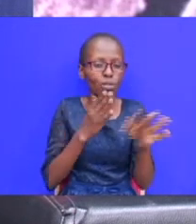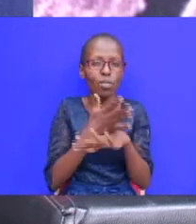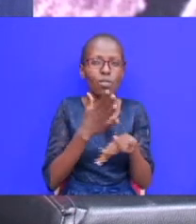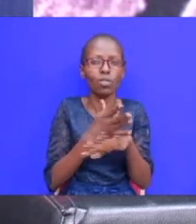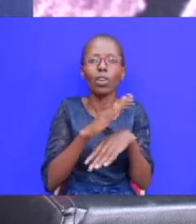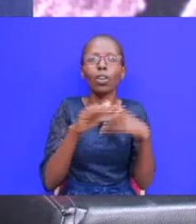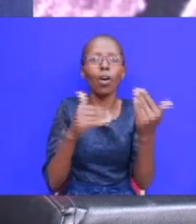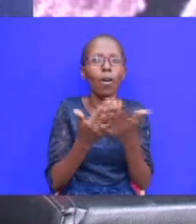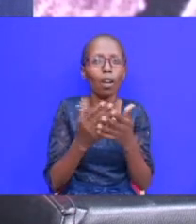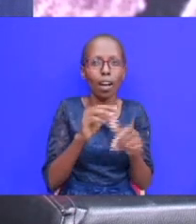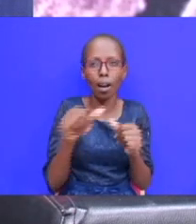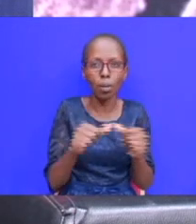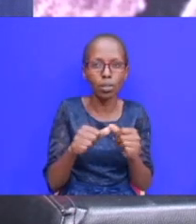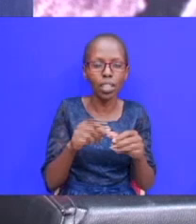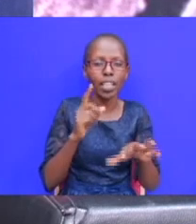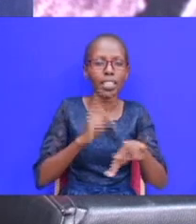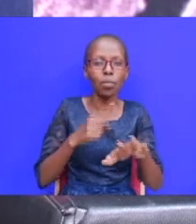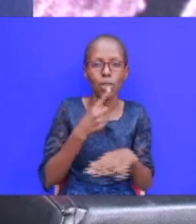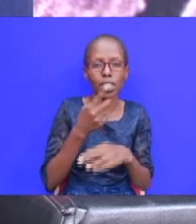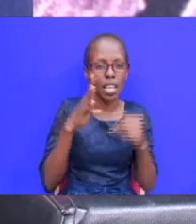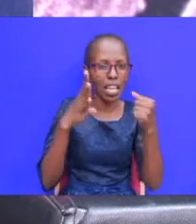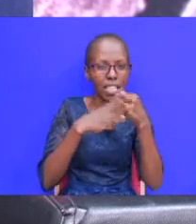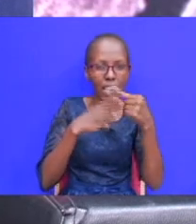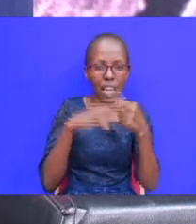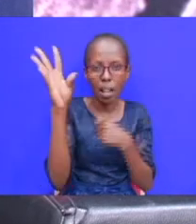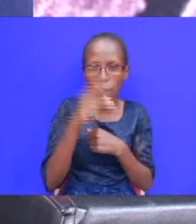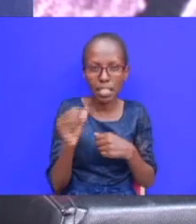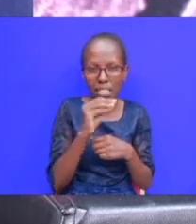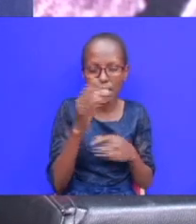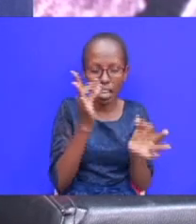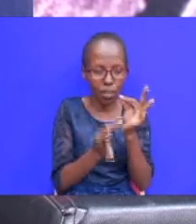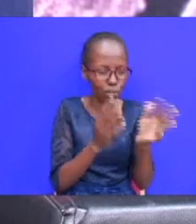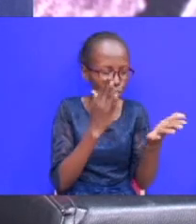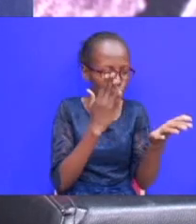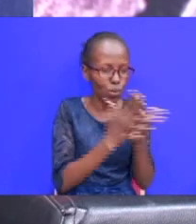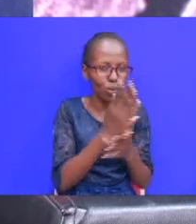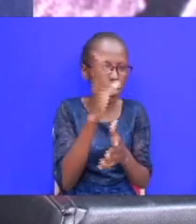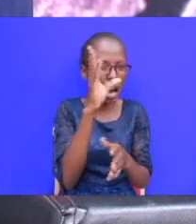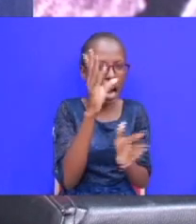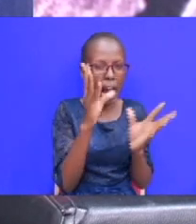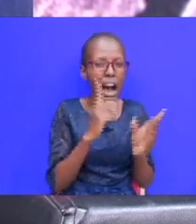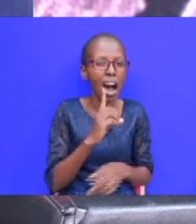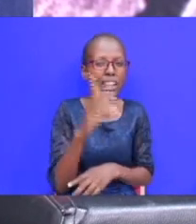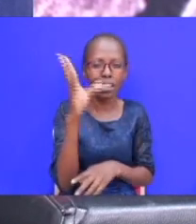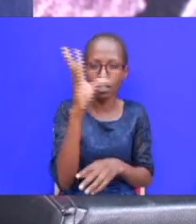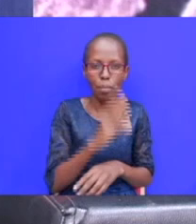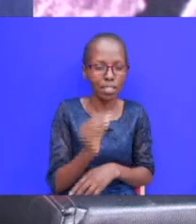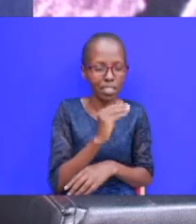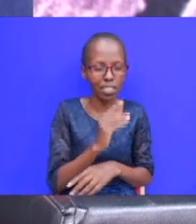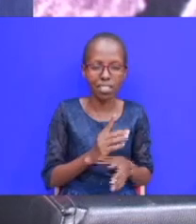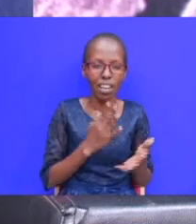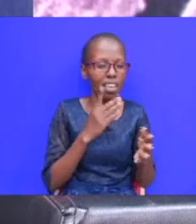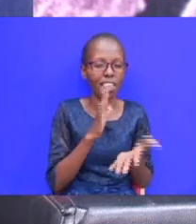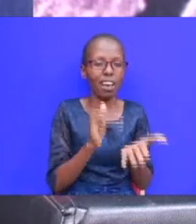but it is as we've said 99 if something is not truth absolutely then it is not truth it is